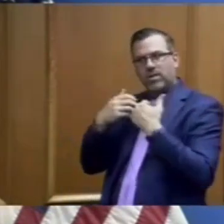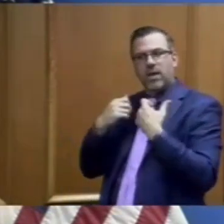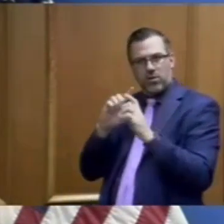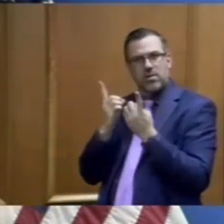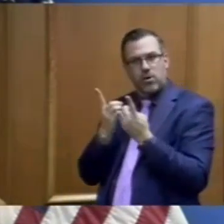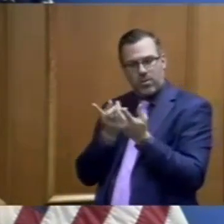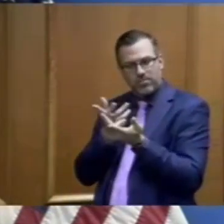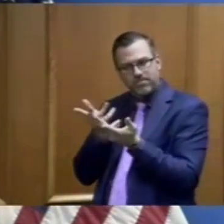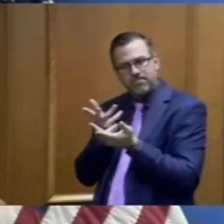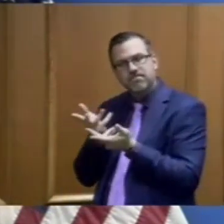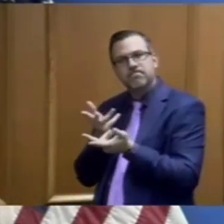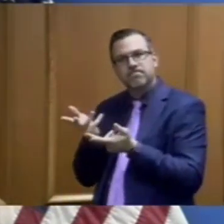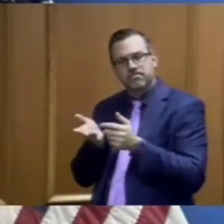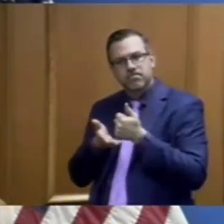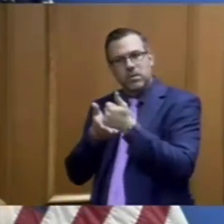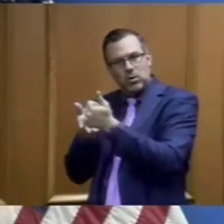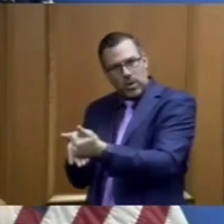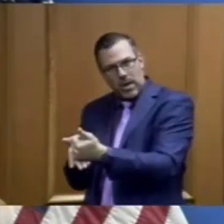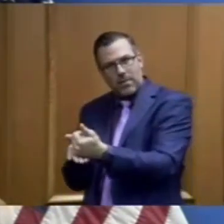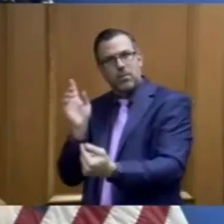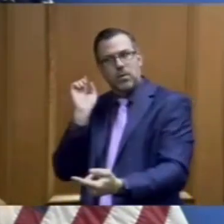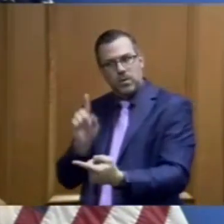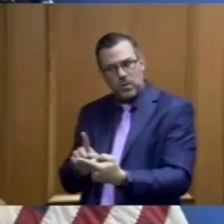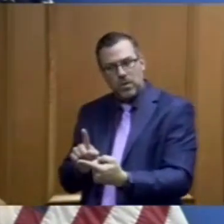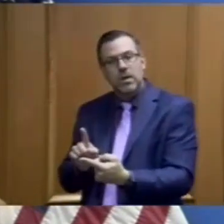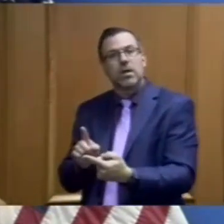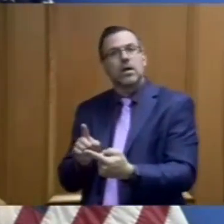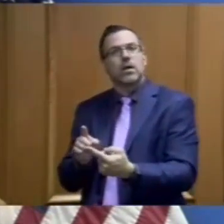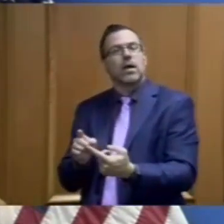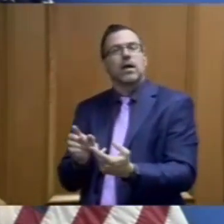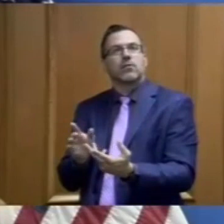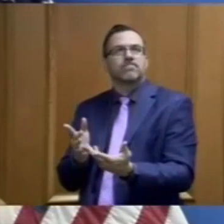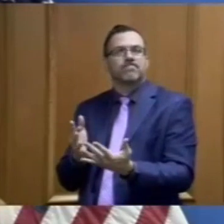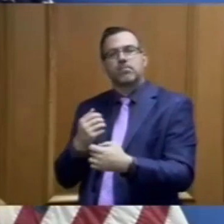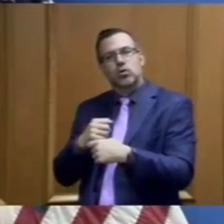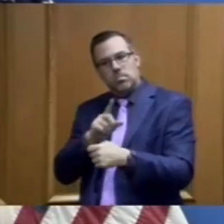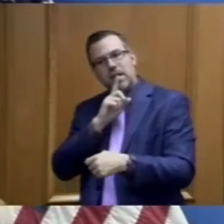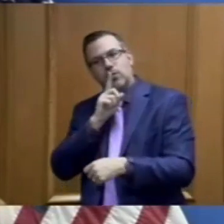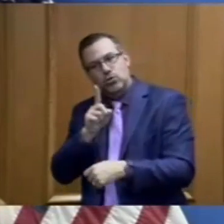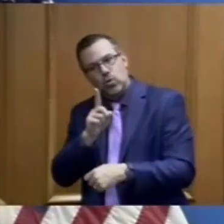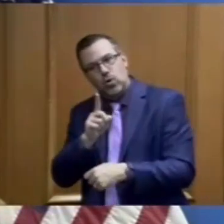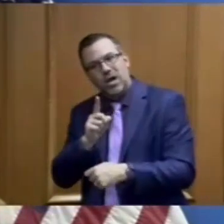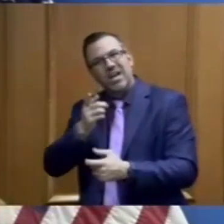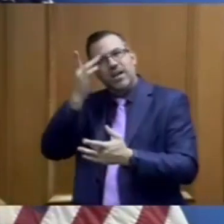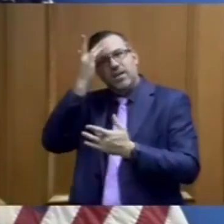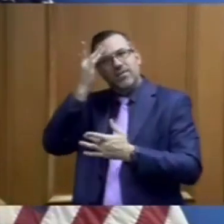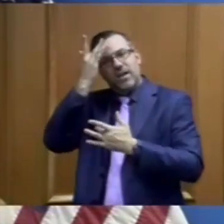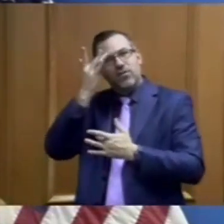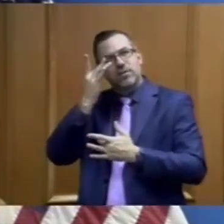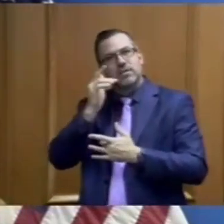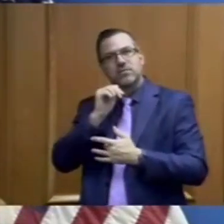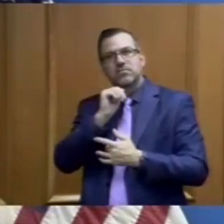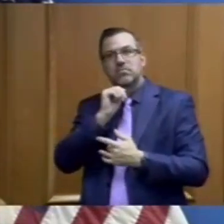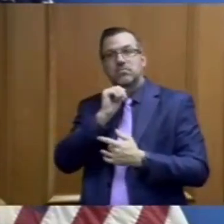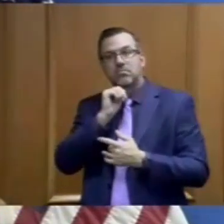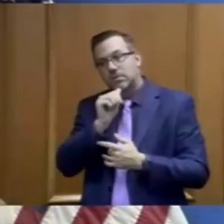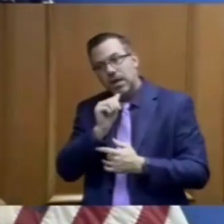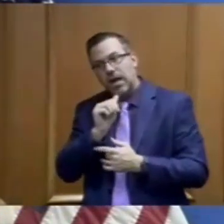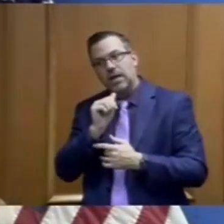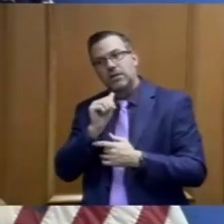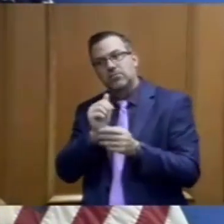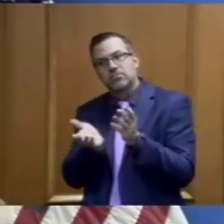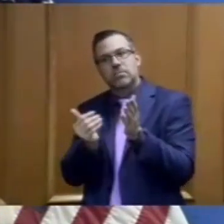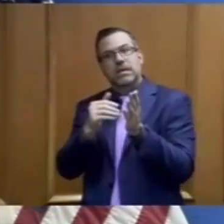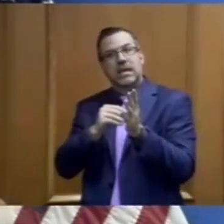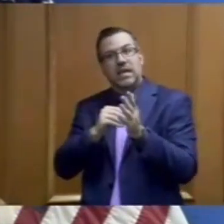necessary in that region to make sure that we don't let that we don't let the virus, you know, develop to a